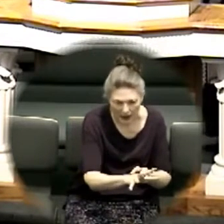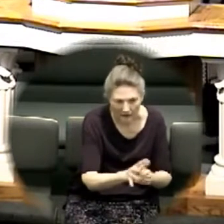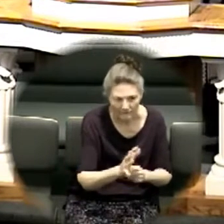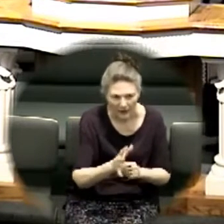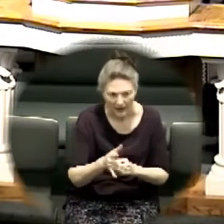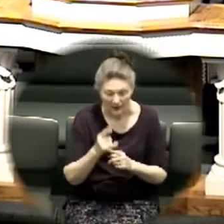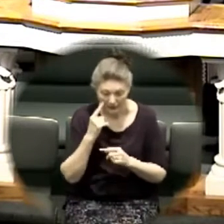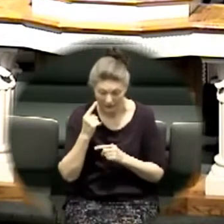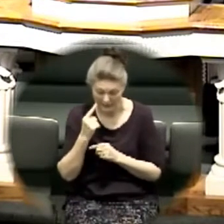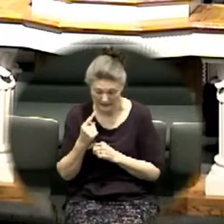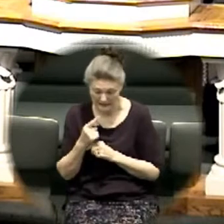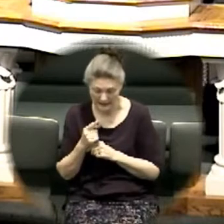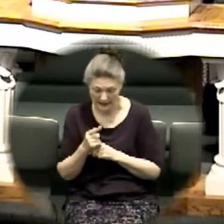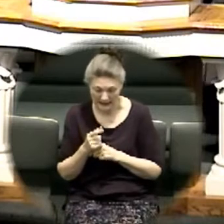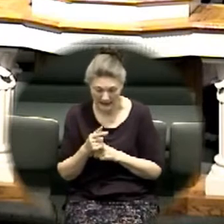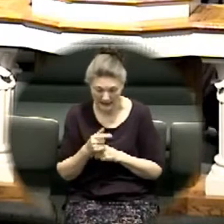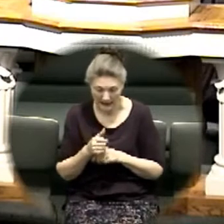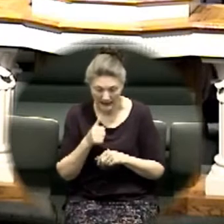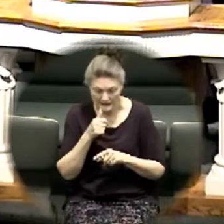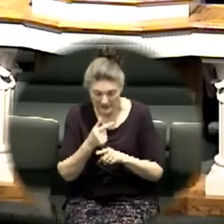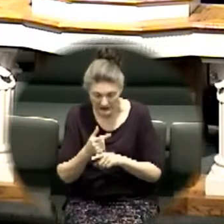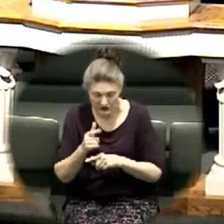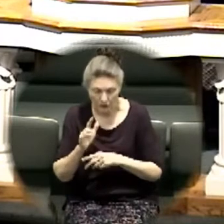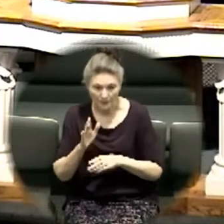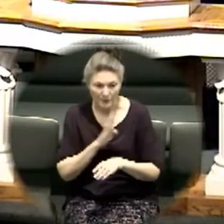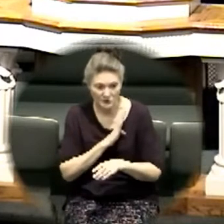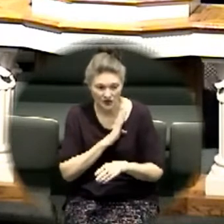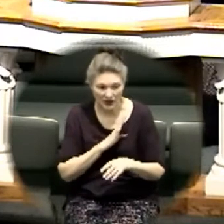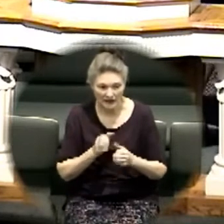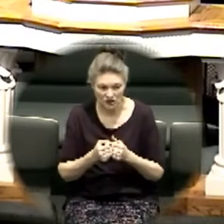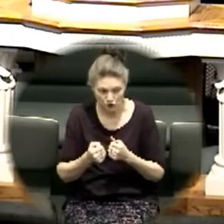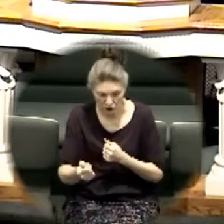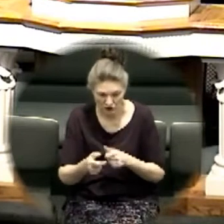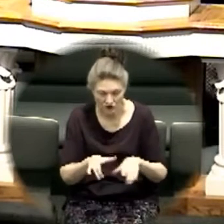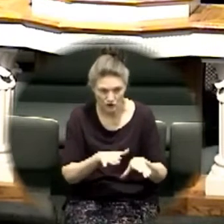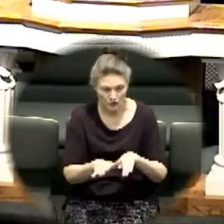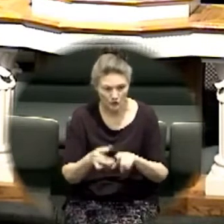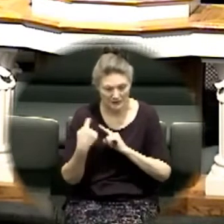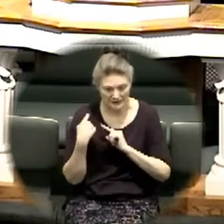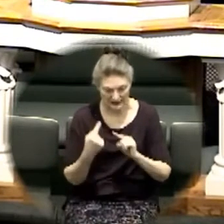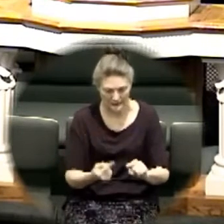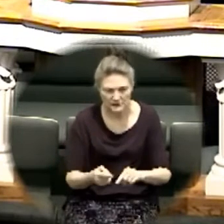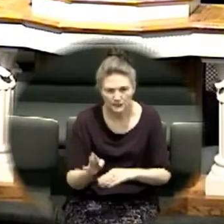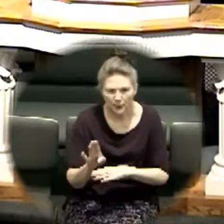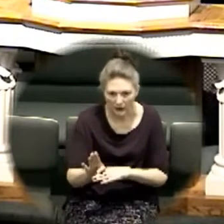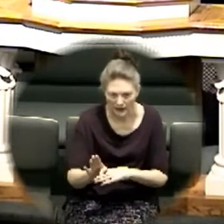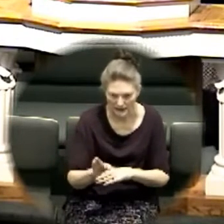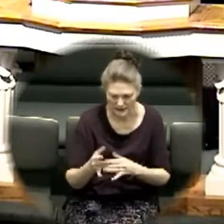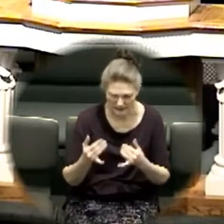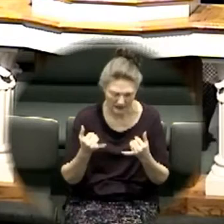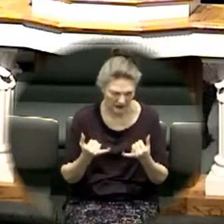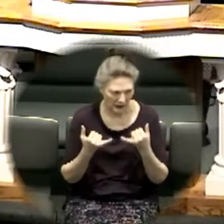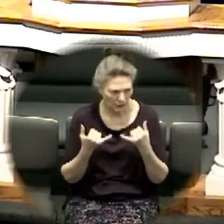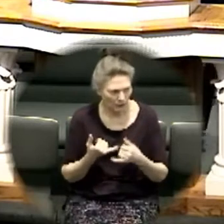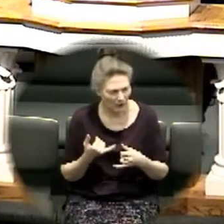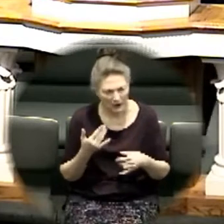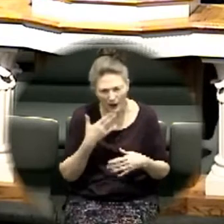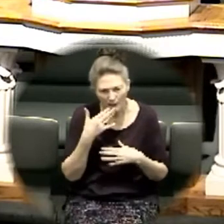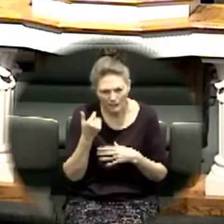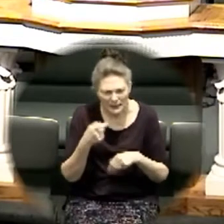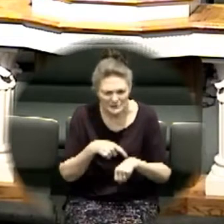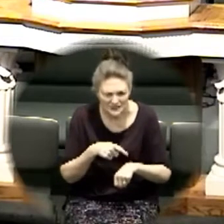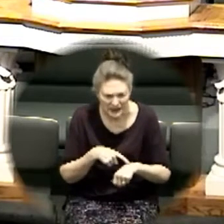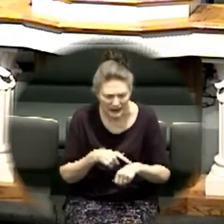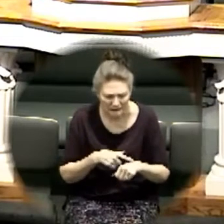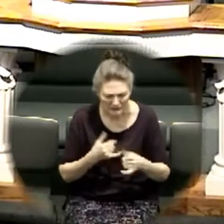that sister betcher has stretched her to do since she's come to bartlett and now we're in our finest hour because now it's like